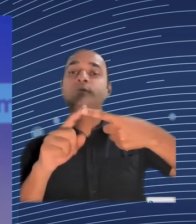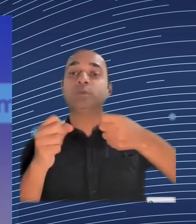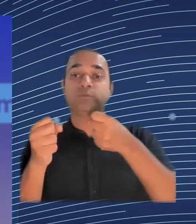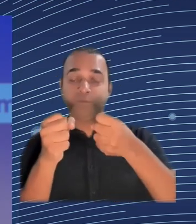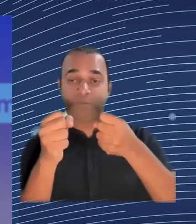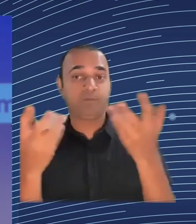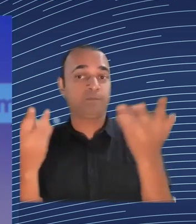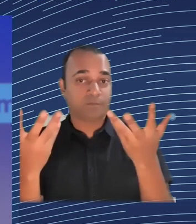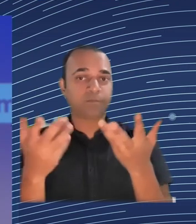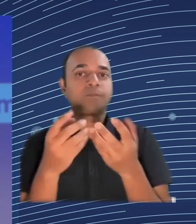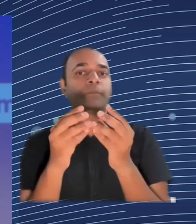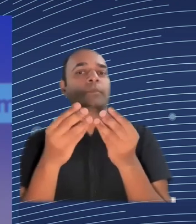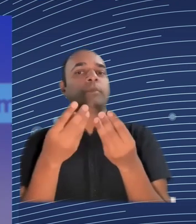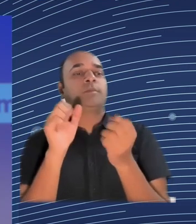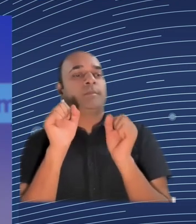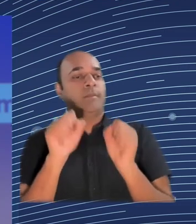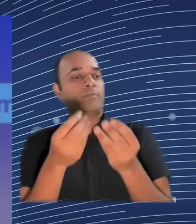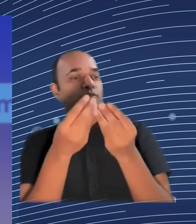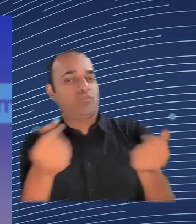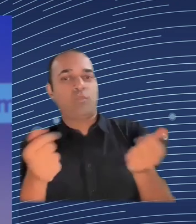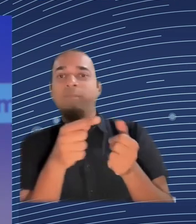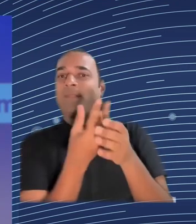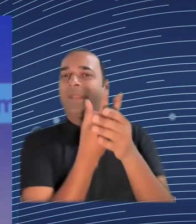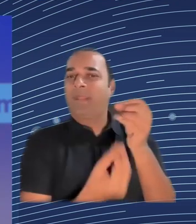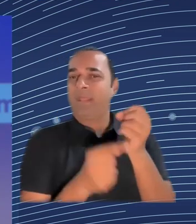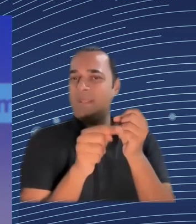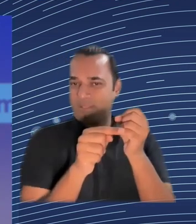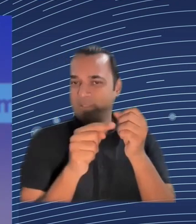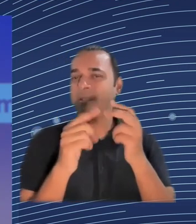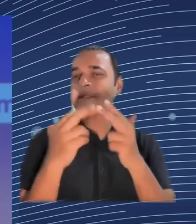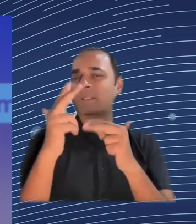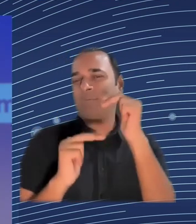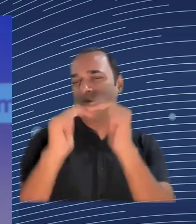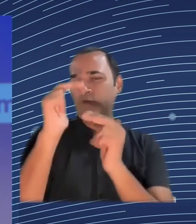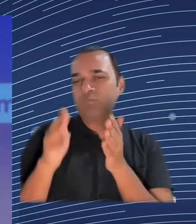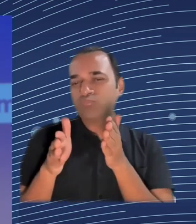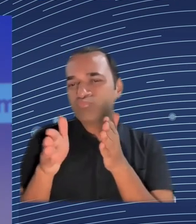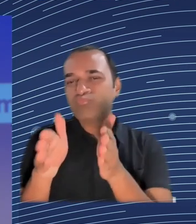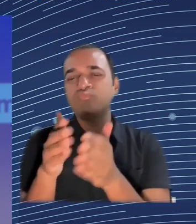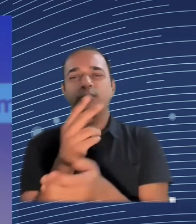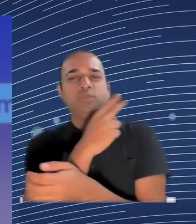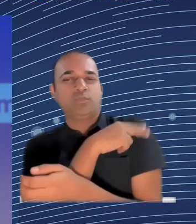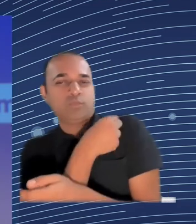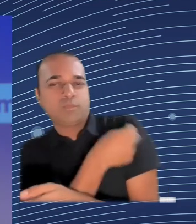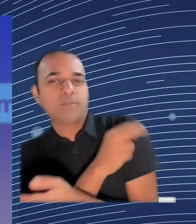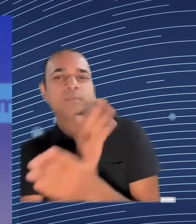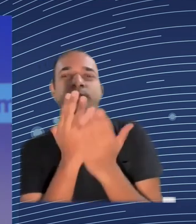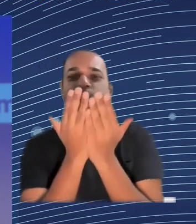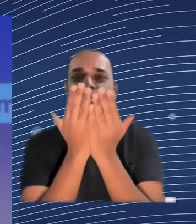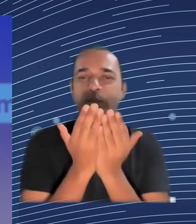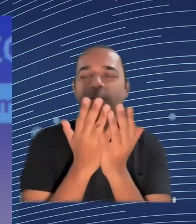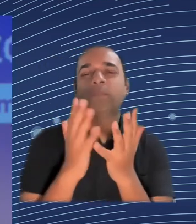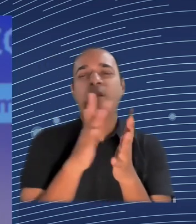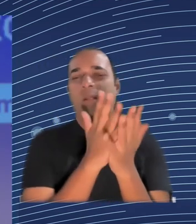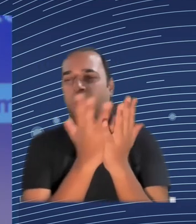the starting conditions of a place? How does it allow the economy to diversify and to get more complex and more advanced,